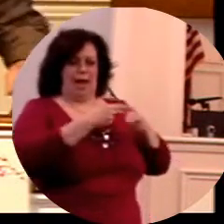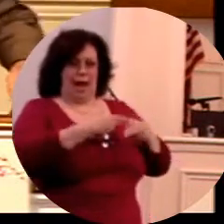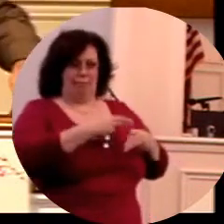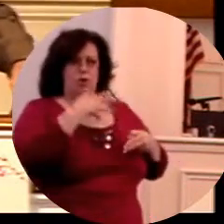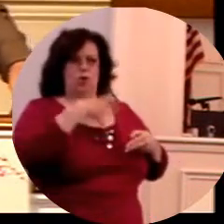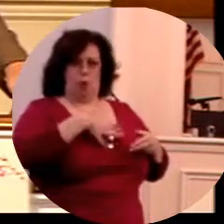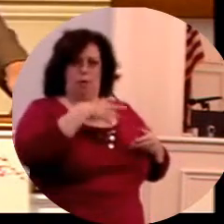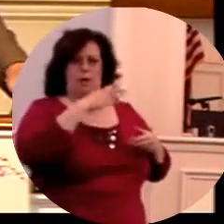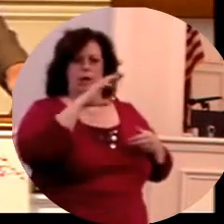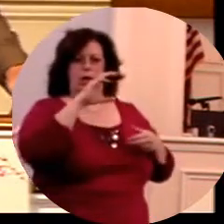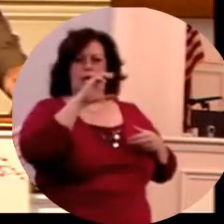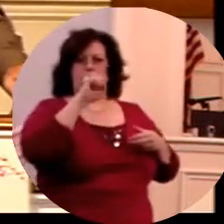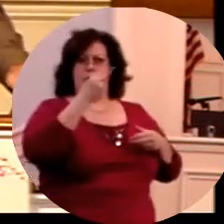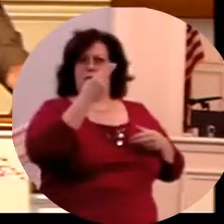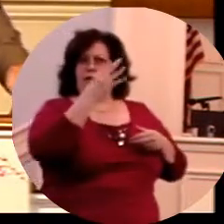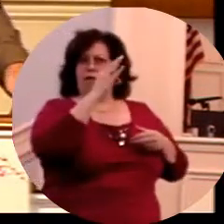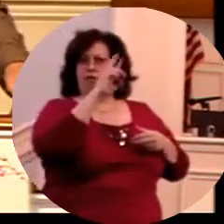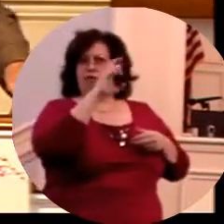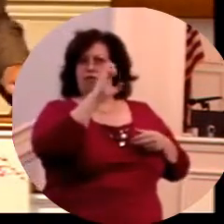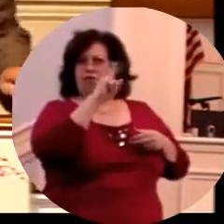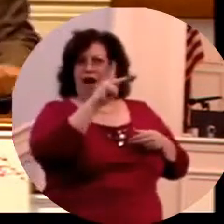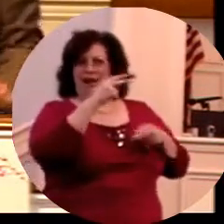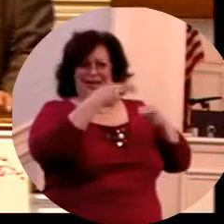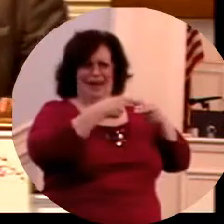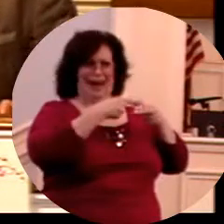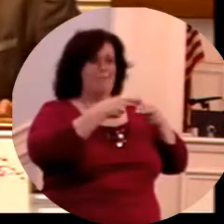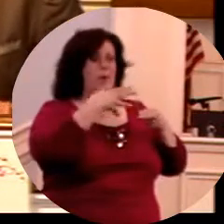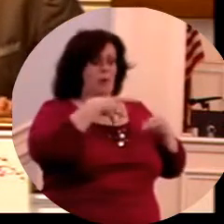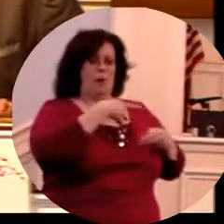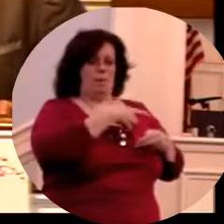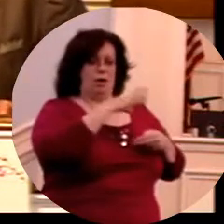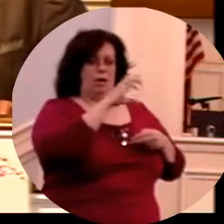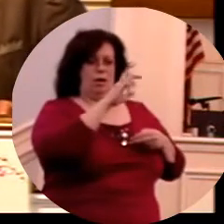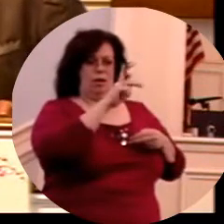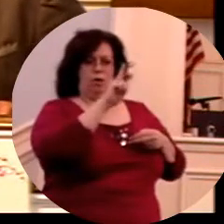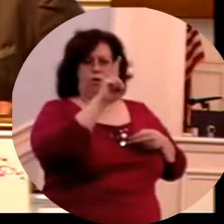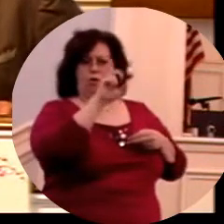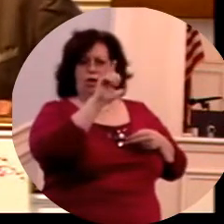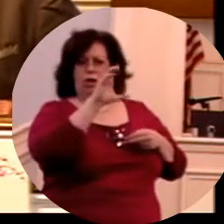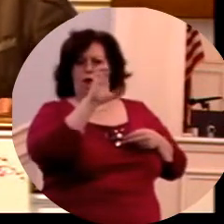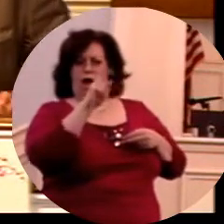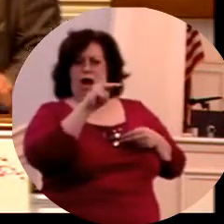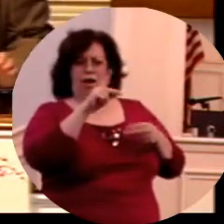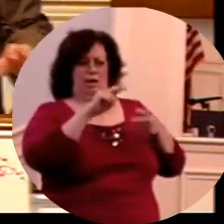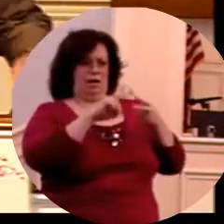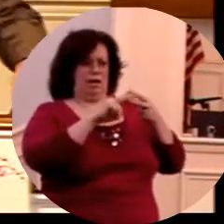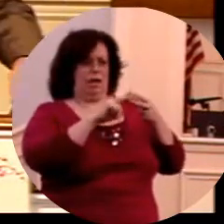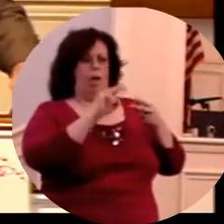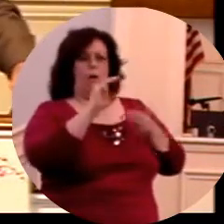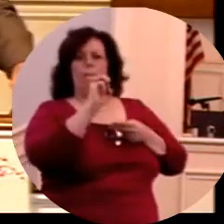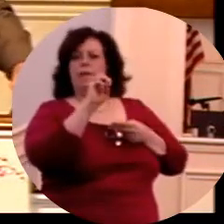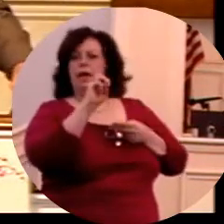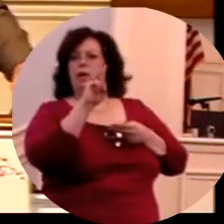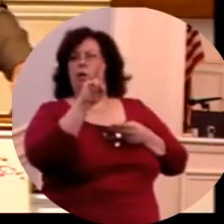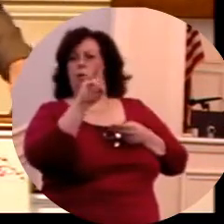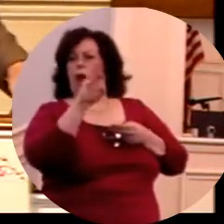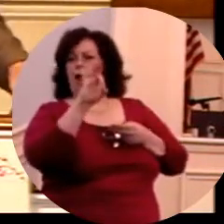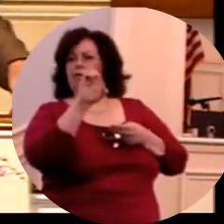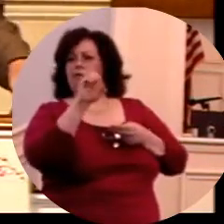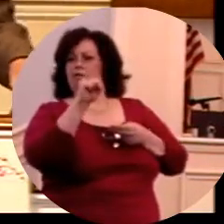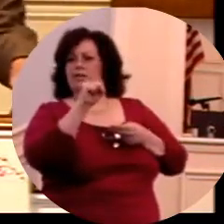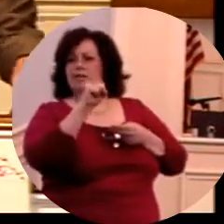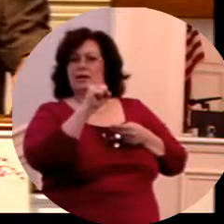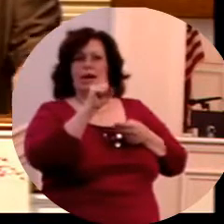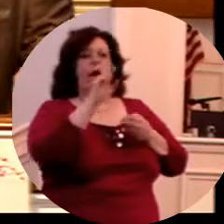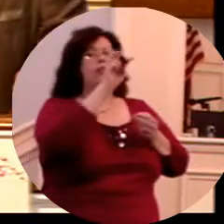Shiphrah, I understand the pronunciation of her name, and then we have Puah. Now, these are the two midwives. It's